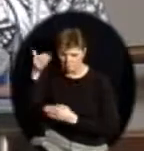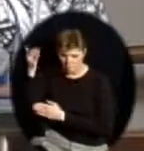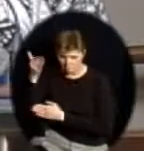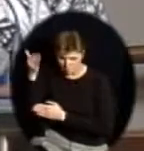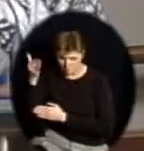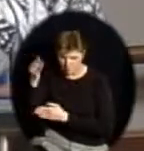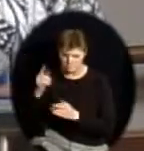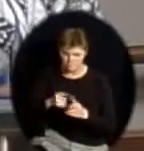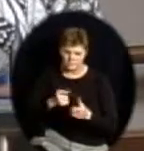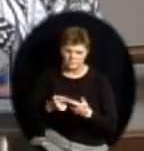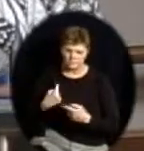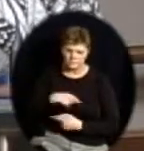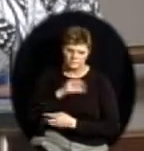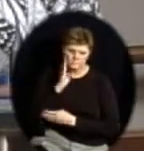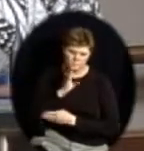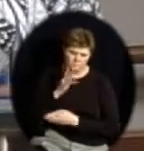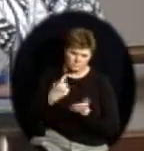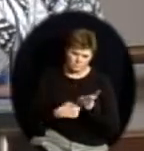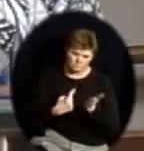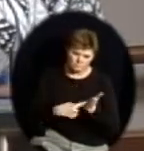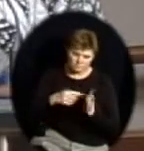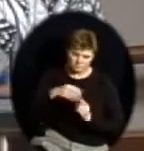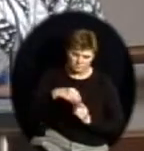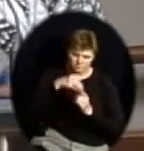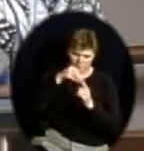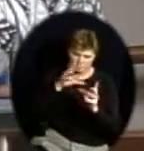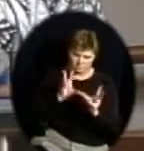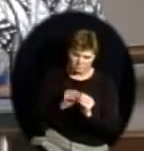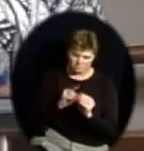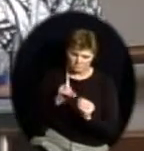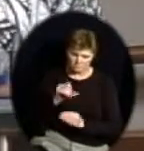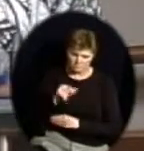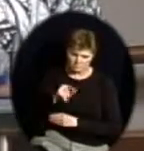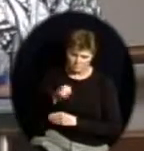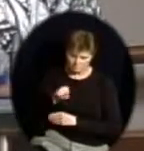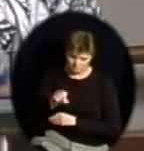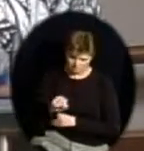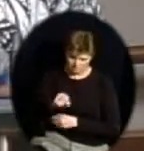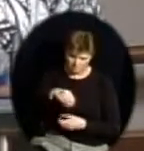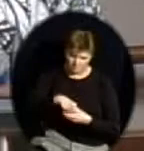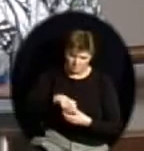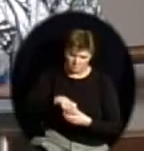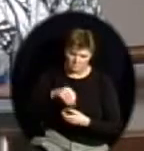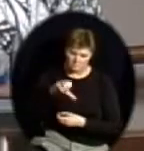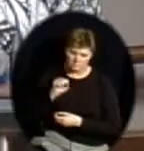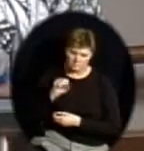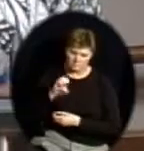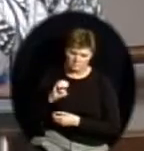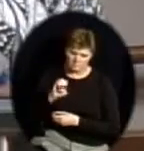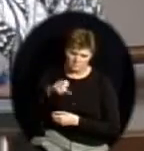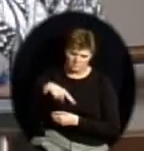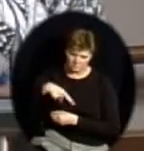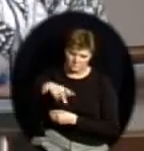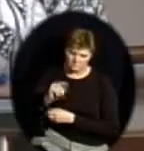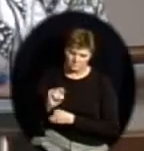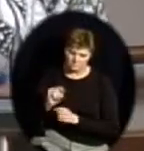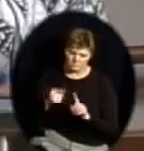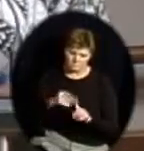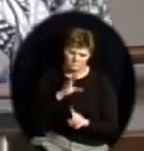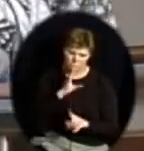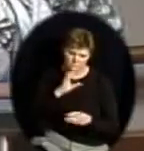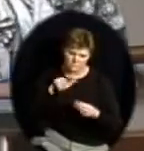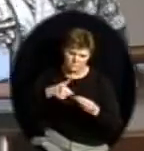in September to do follow-up discussion on growth and bond task force findings.